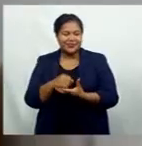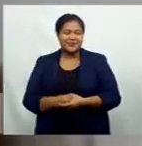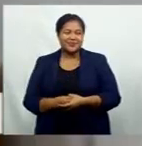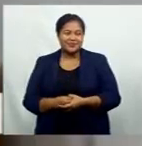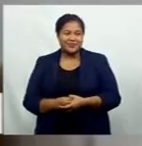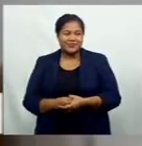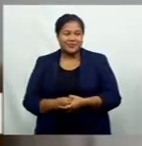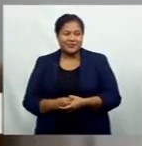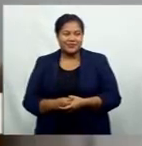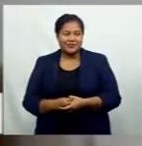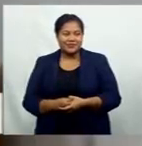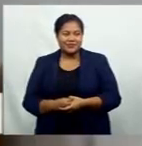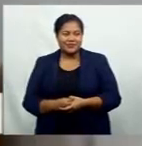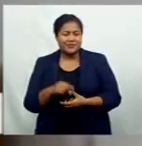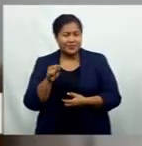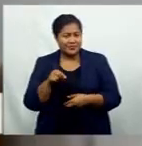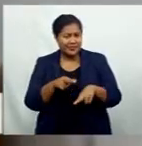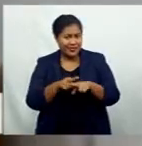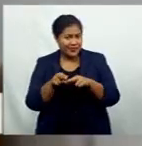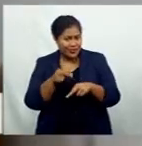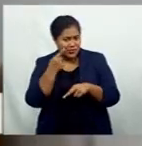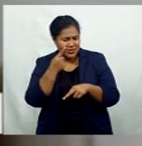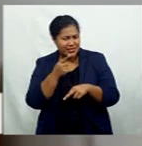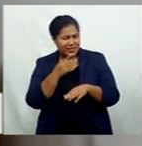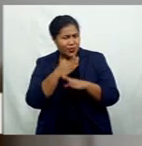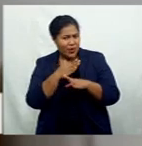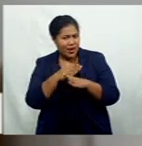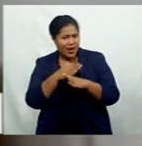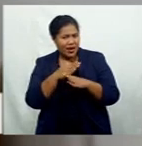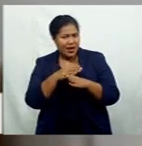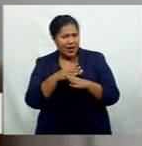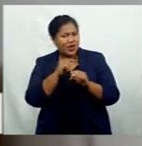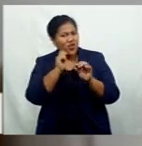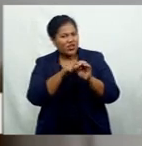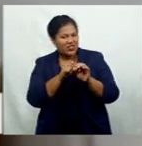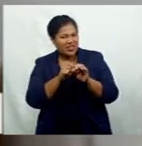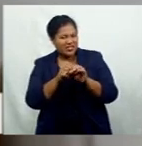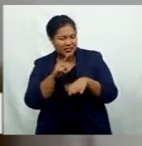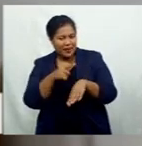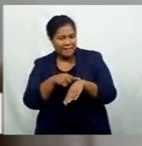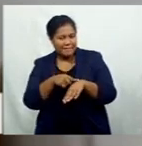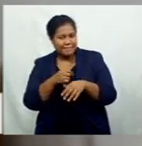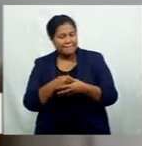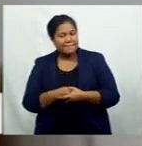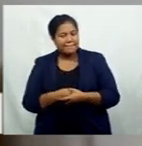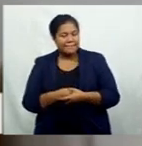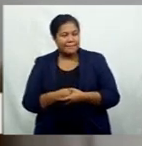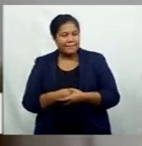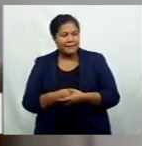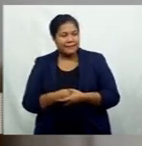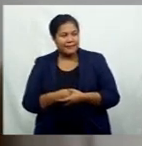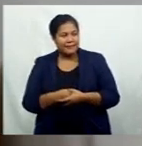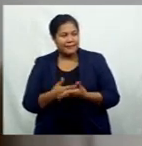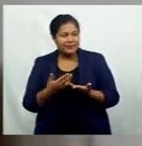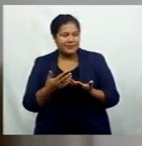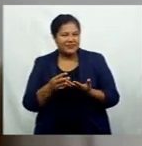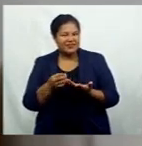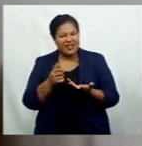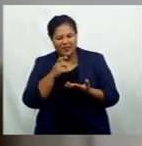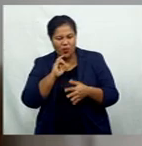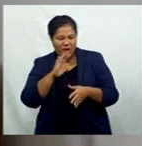Fiji, we see that our optimum construction period is after mid-April